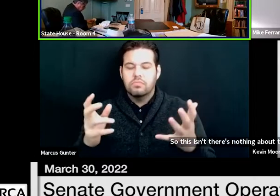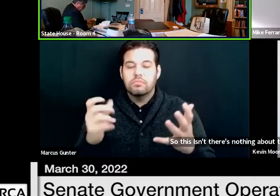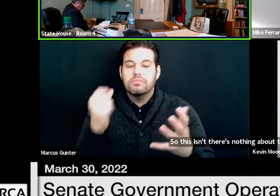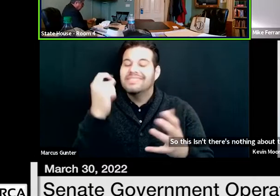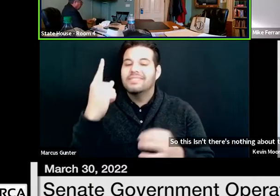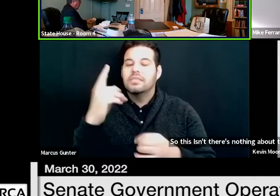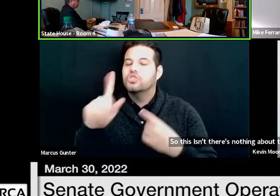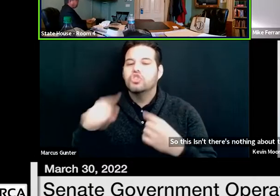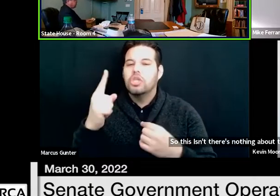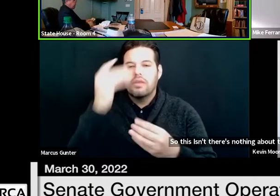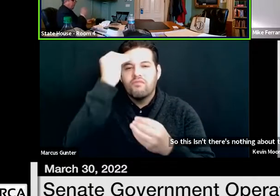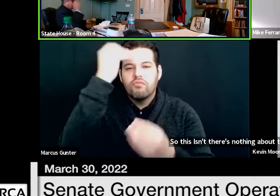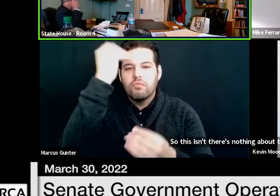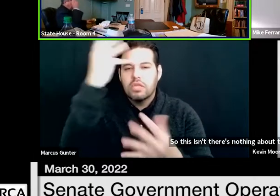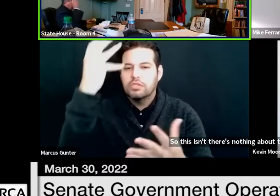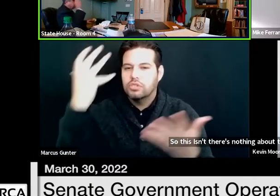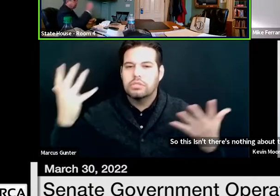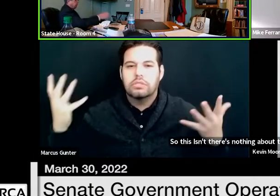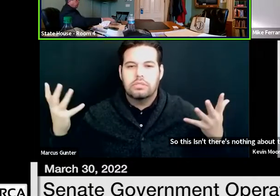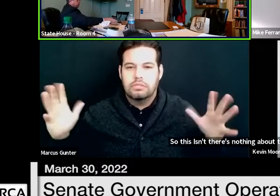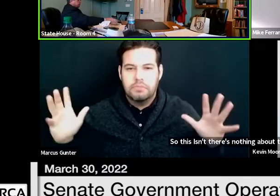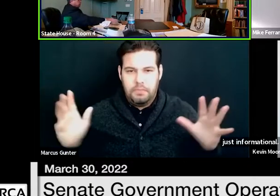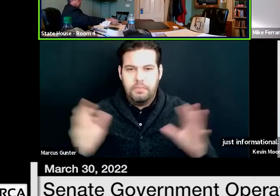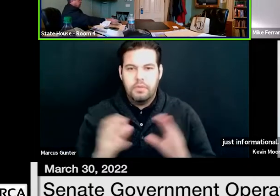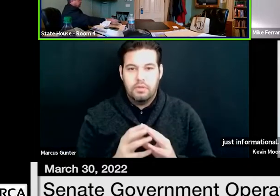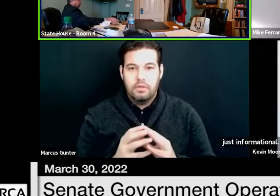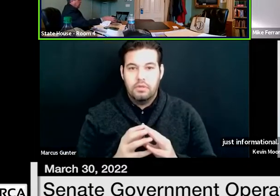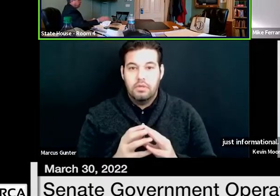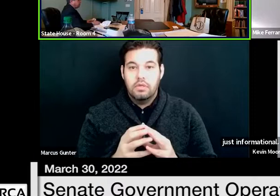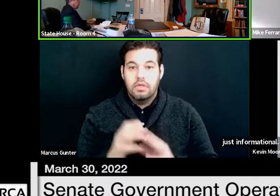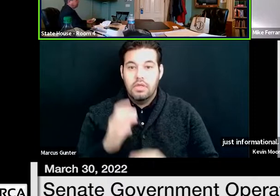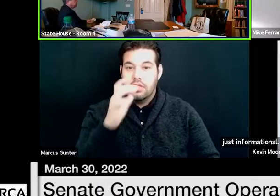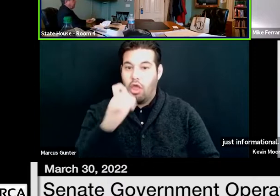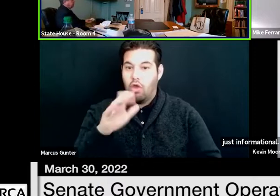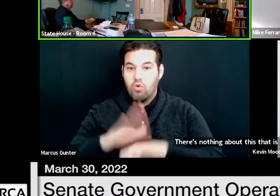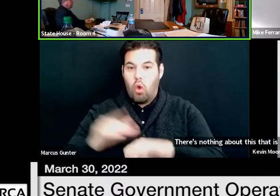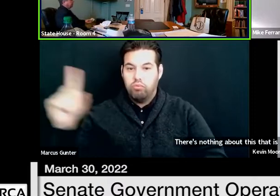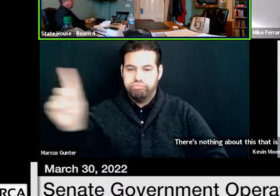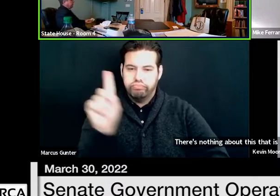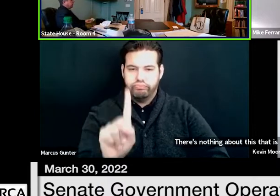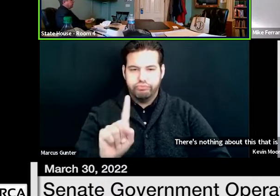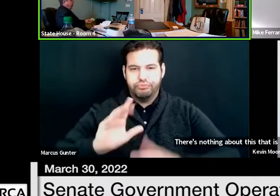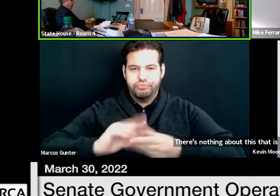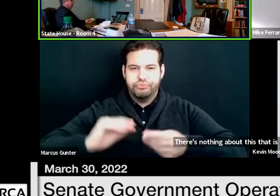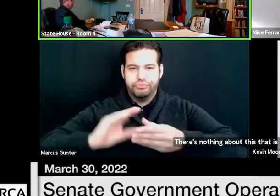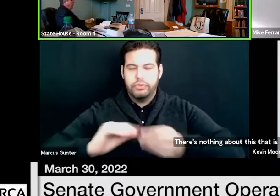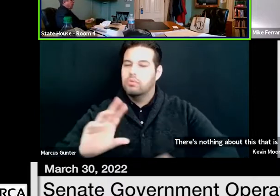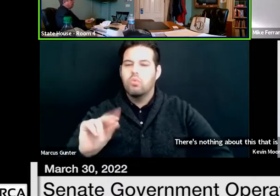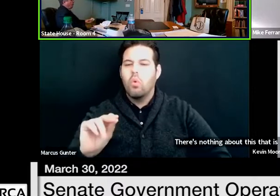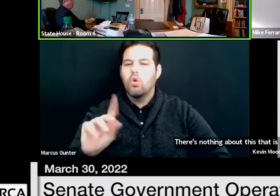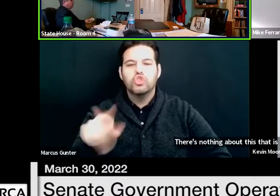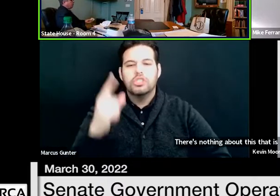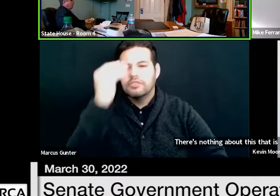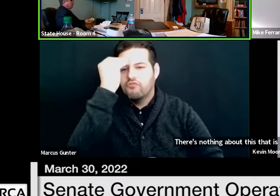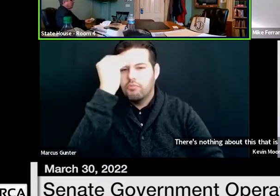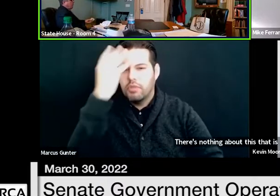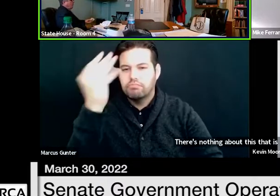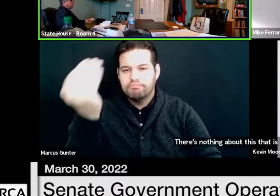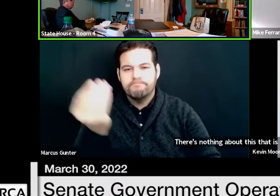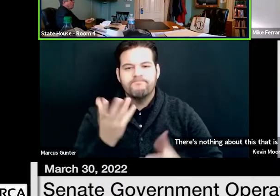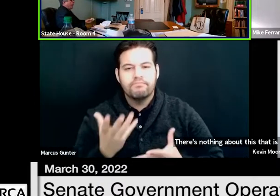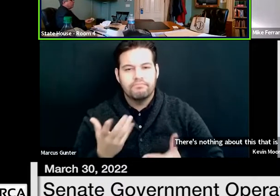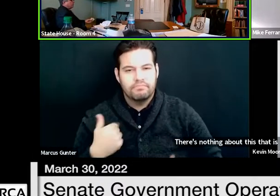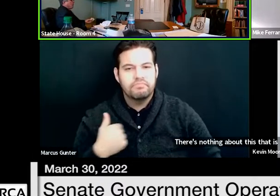There's nothing about this that is calling you on the carpet, or anybody else, or this is just informational for us.